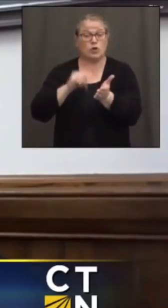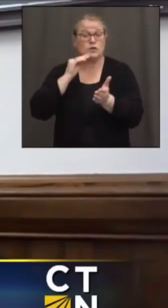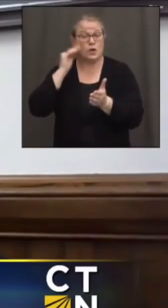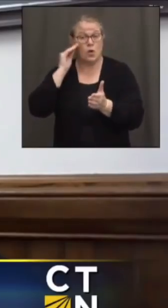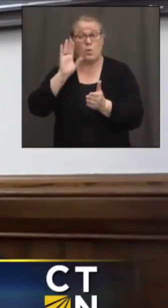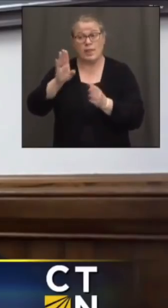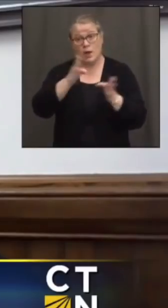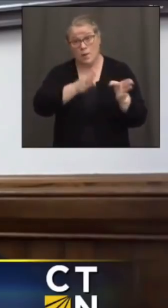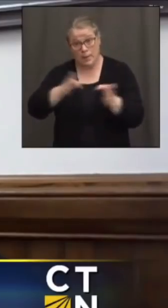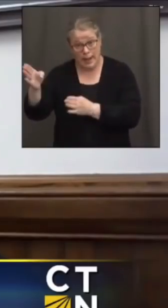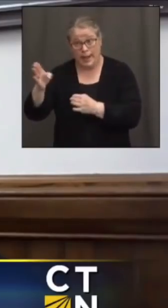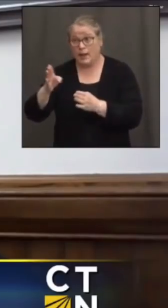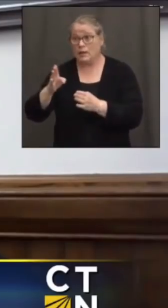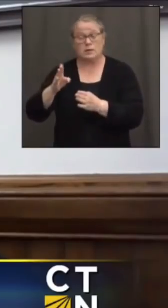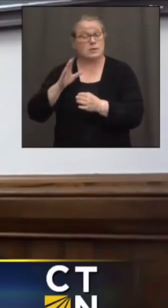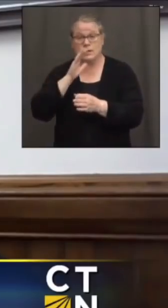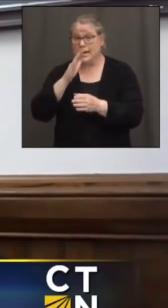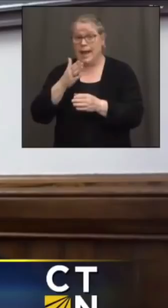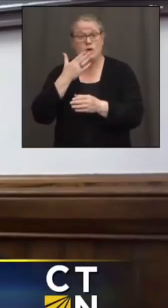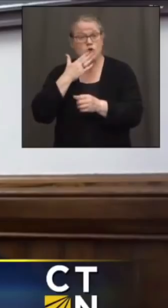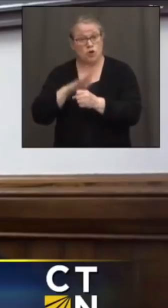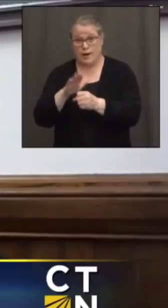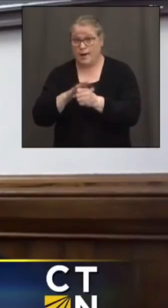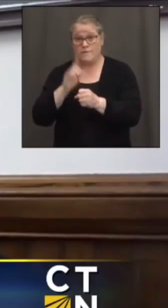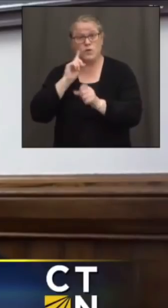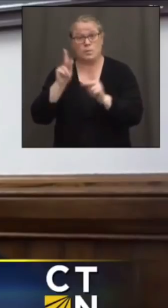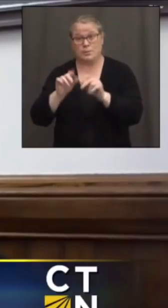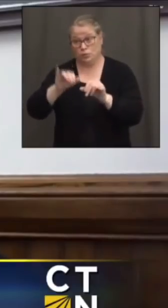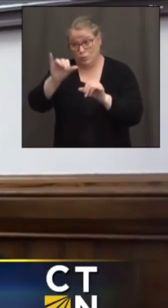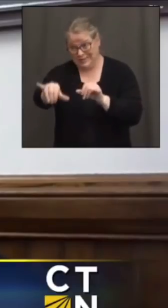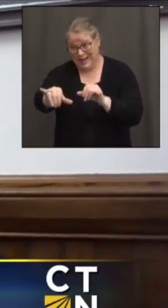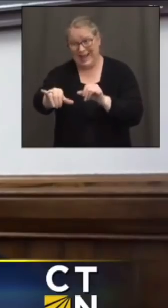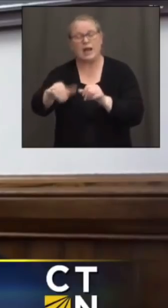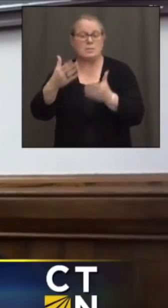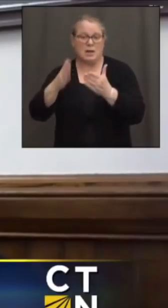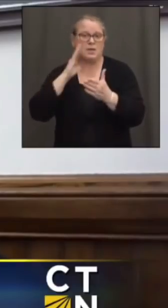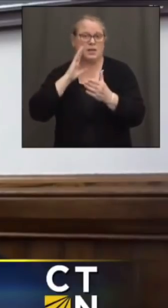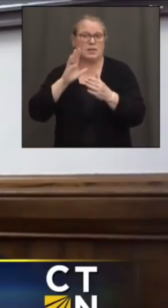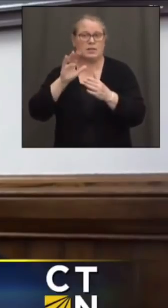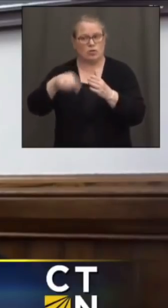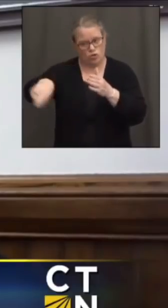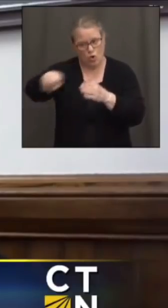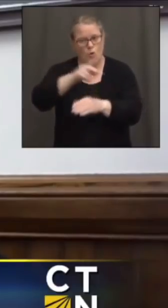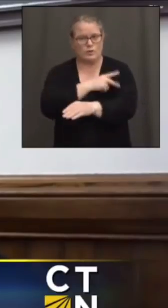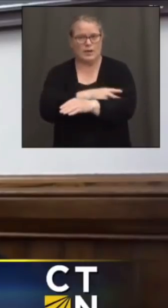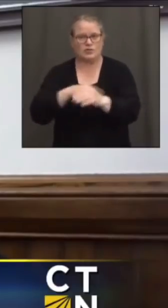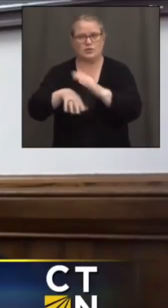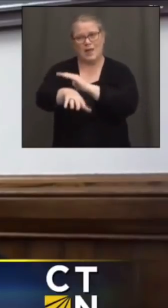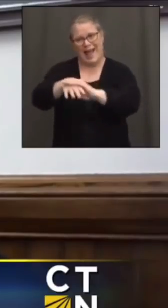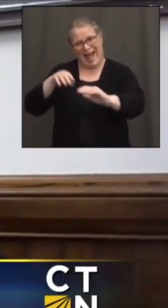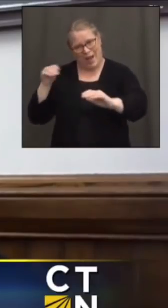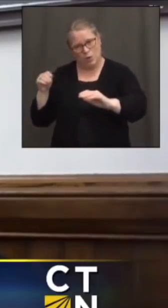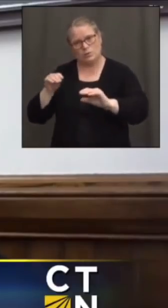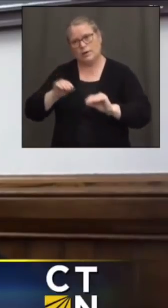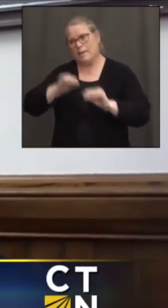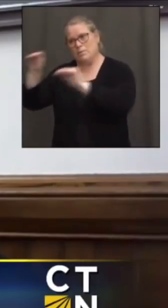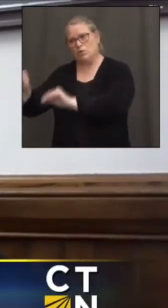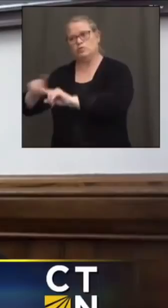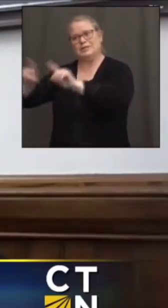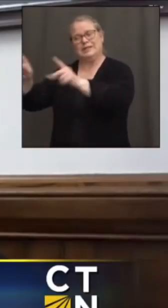individuals to be in the facilities in which they're currently in. And those facilities could be in-state and or out-of-state? Correct.